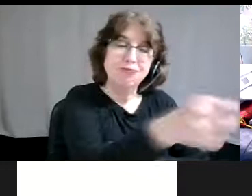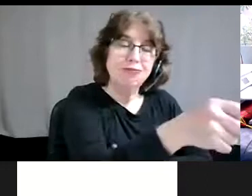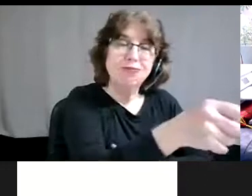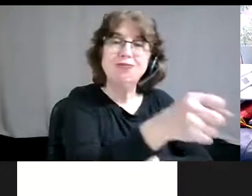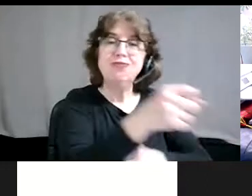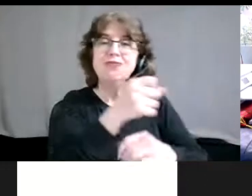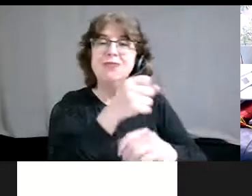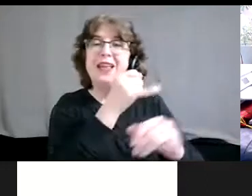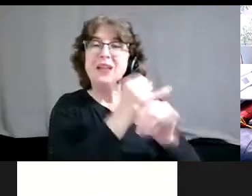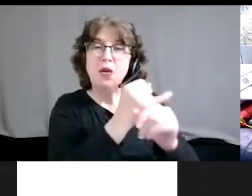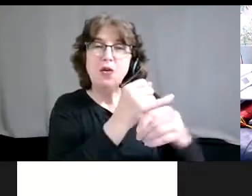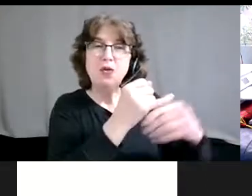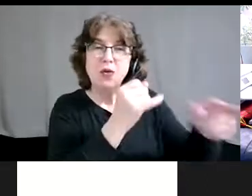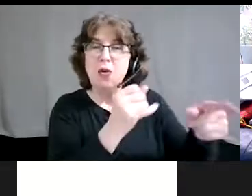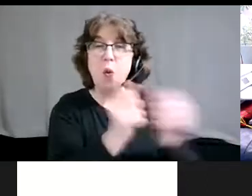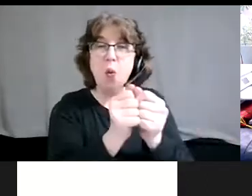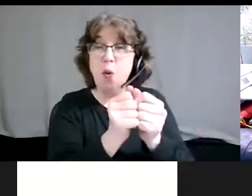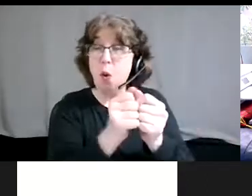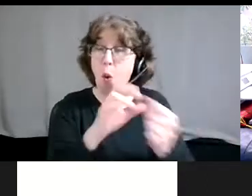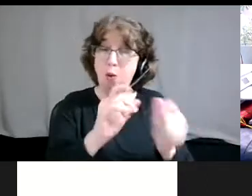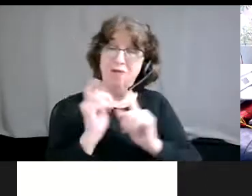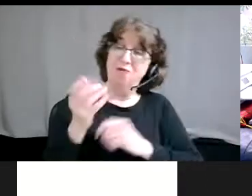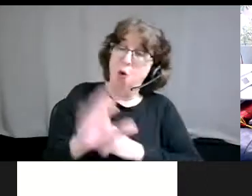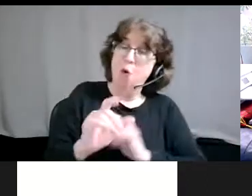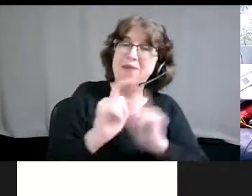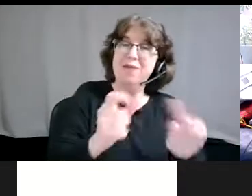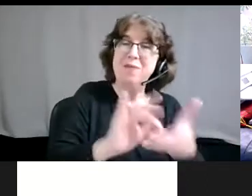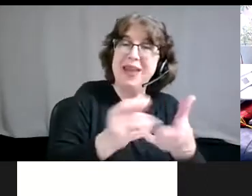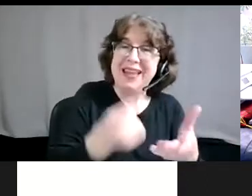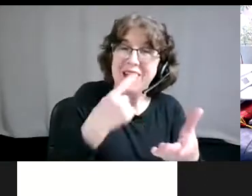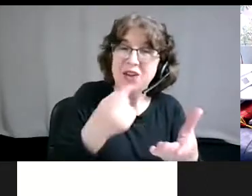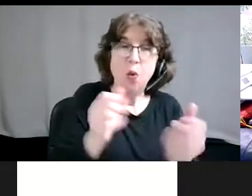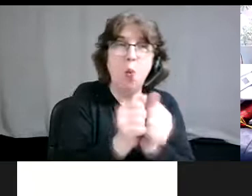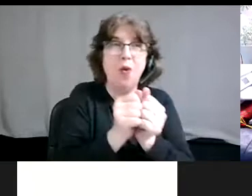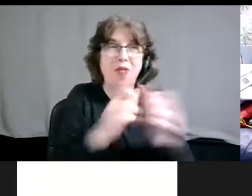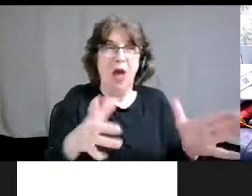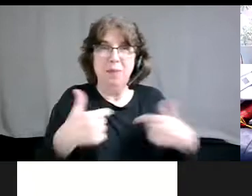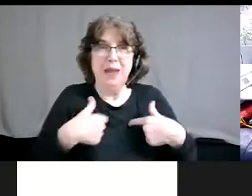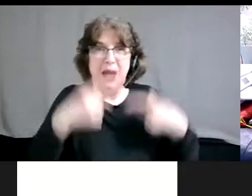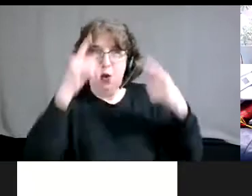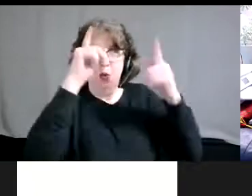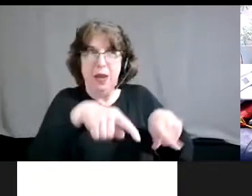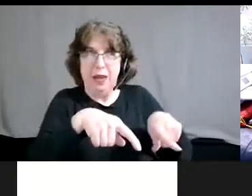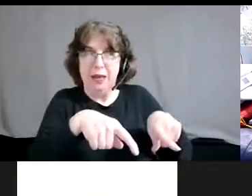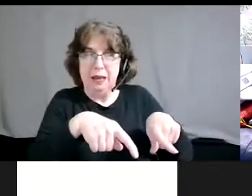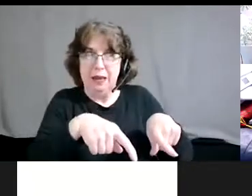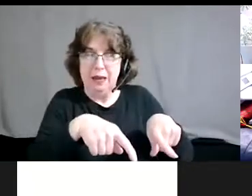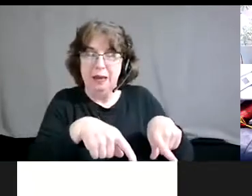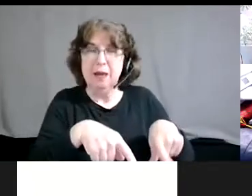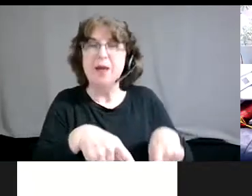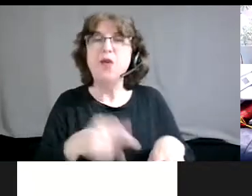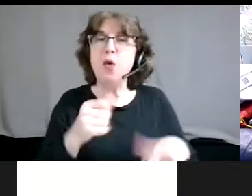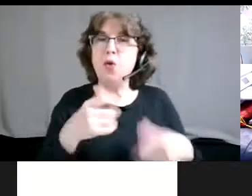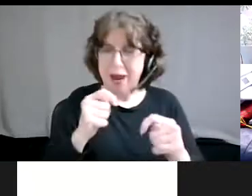consent. So a lot of that work was sort of navigating that space and trying to find solutions